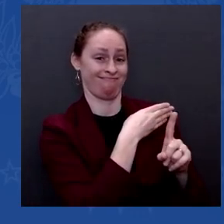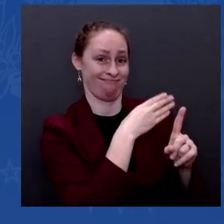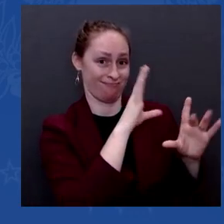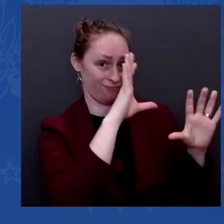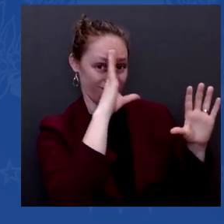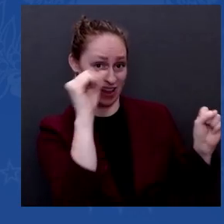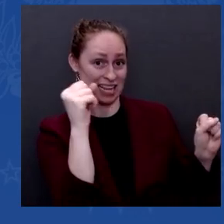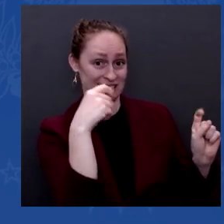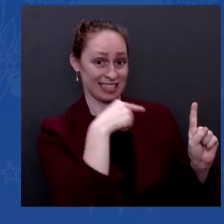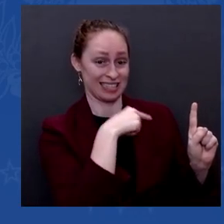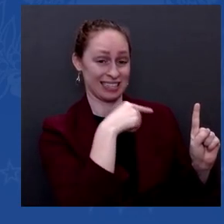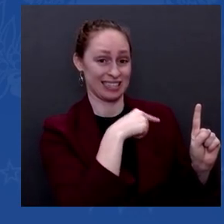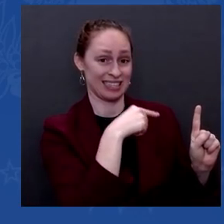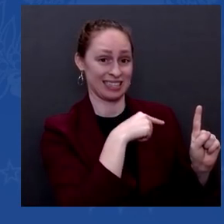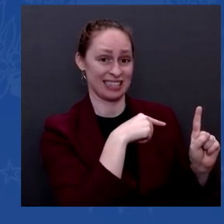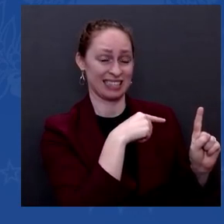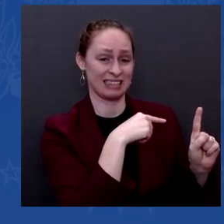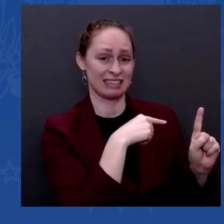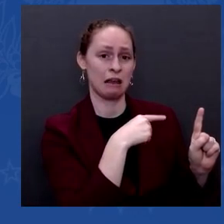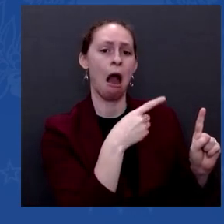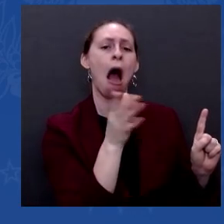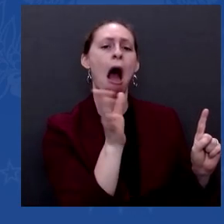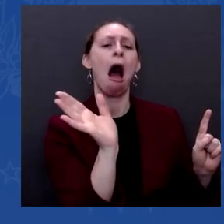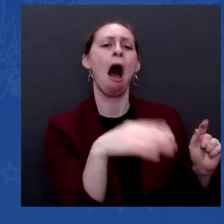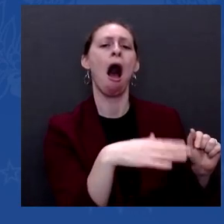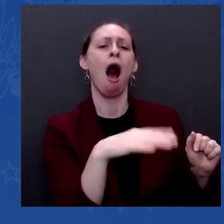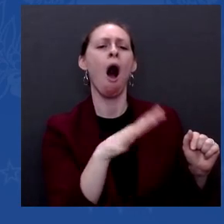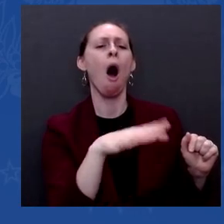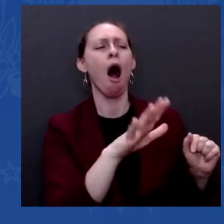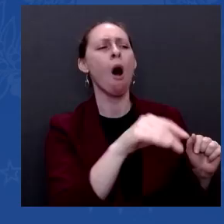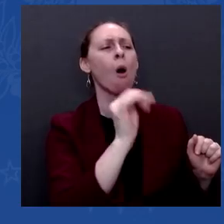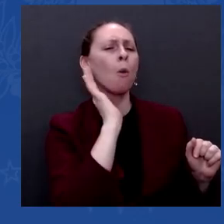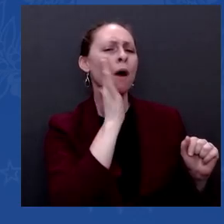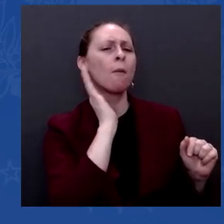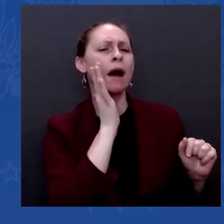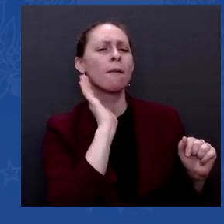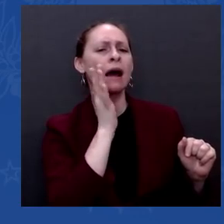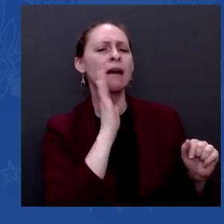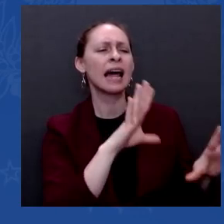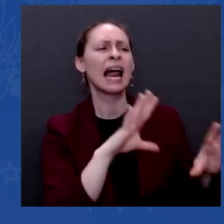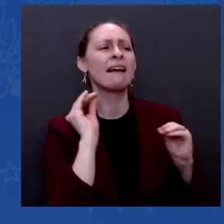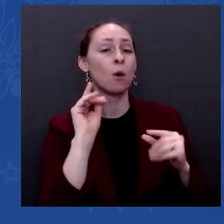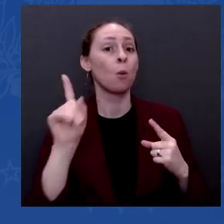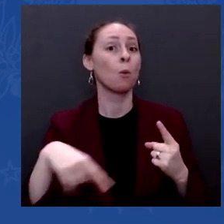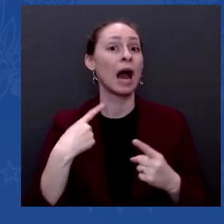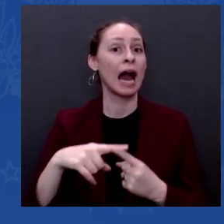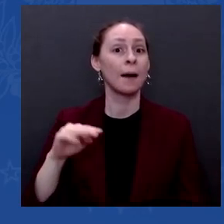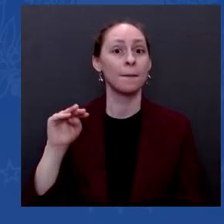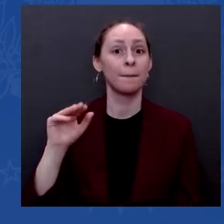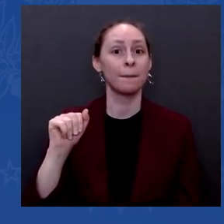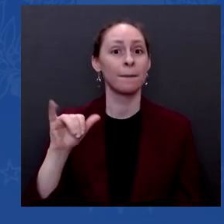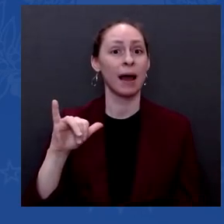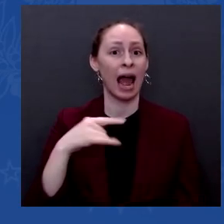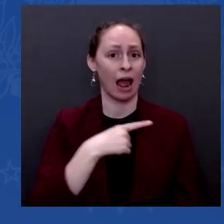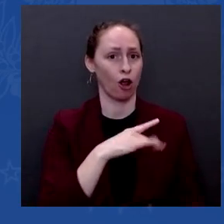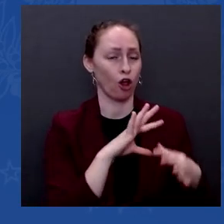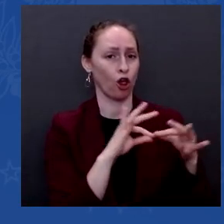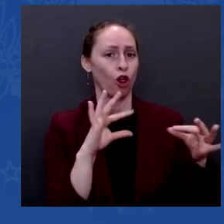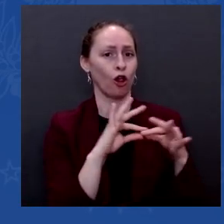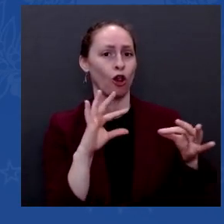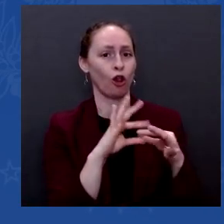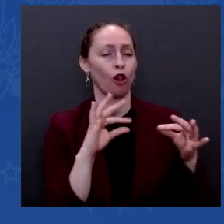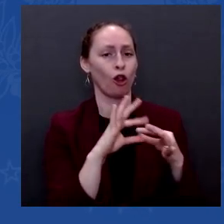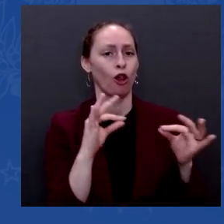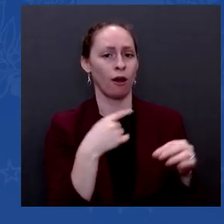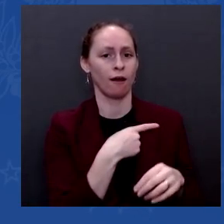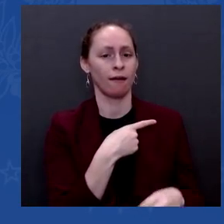Had we not gotten out, and the acknowledgement is, we'd be putting a lot more forces in. Now, do I